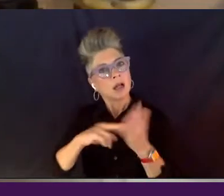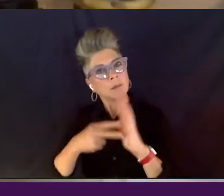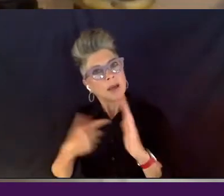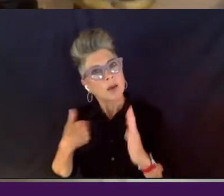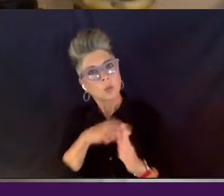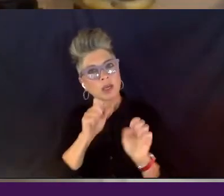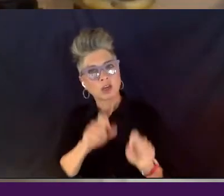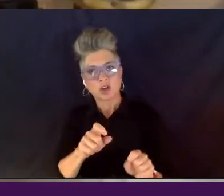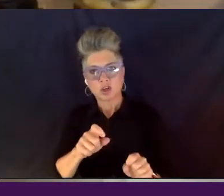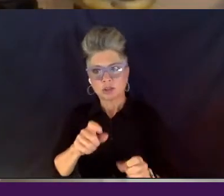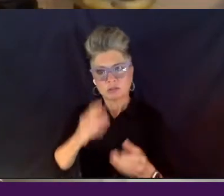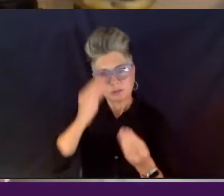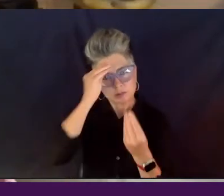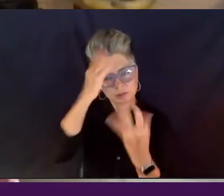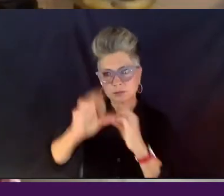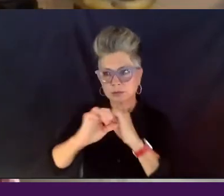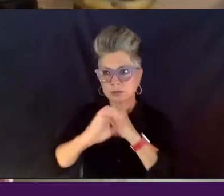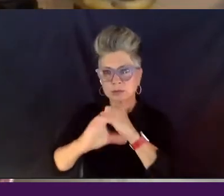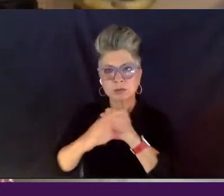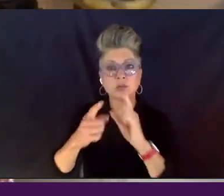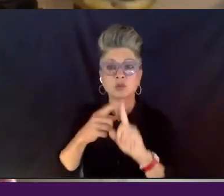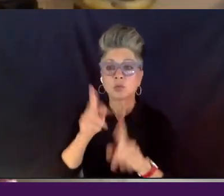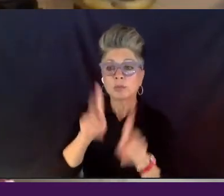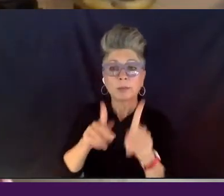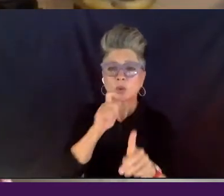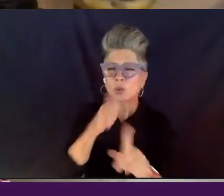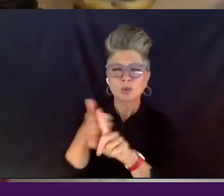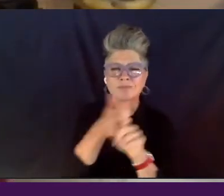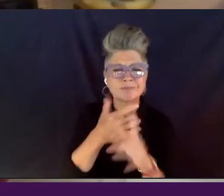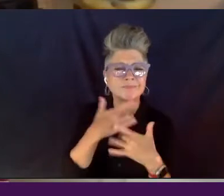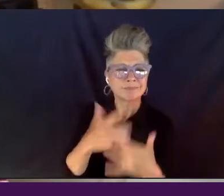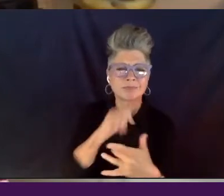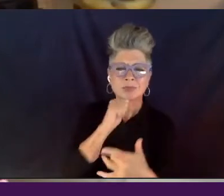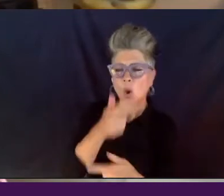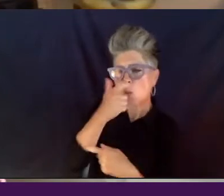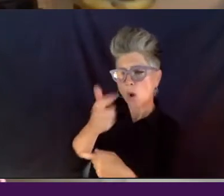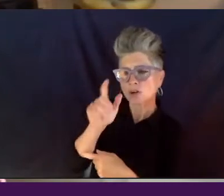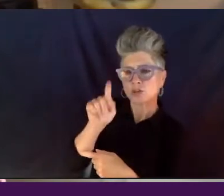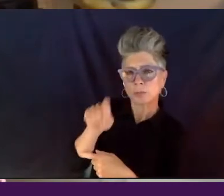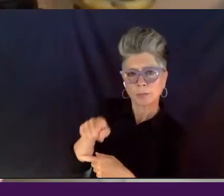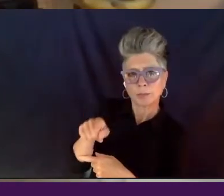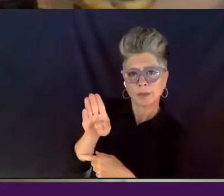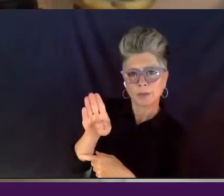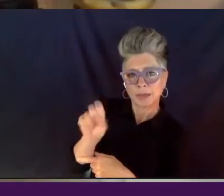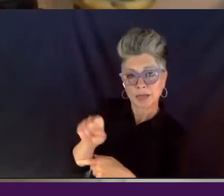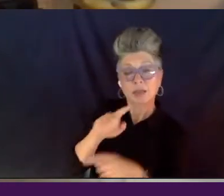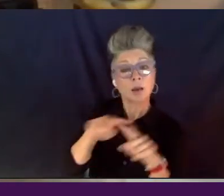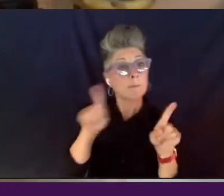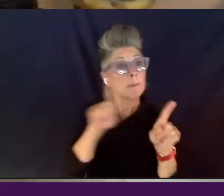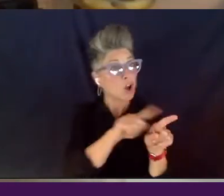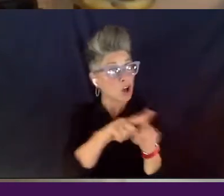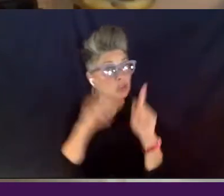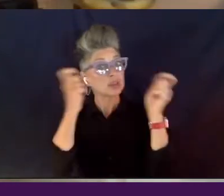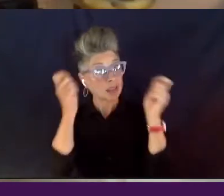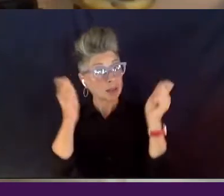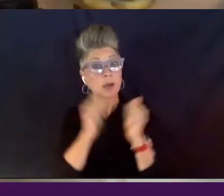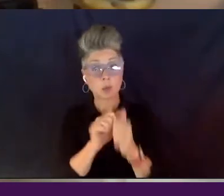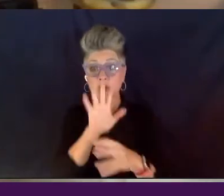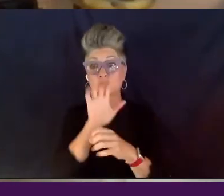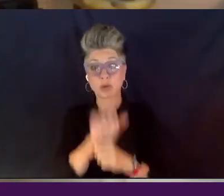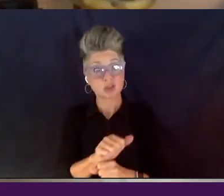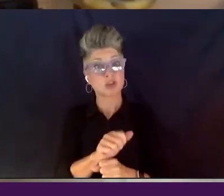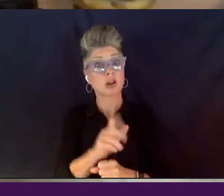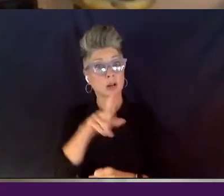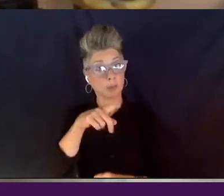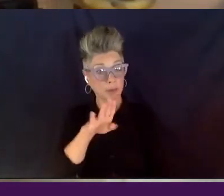not the traditional PBS viewer, but also celebrating our culture with the traditional PBS viewer, because the content that, and the stories that I want to